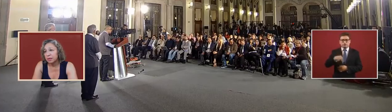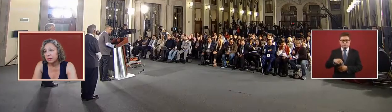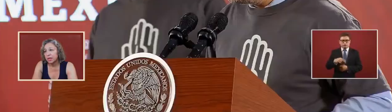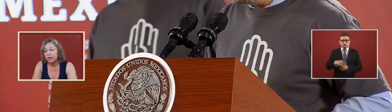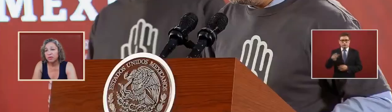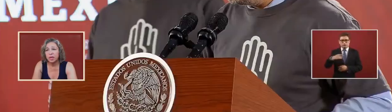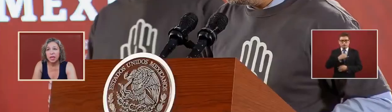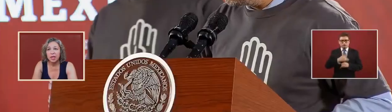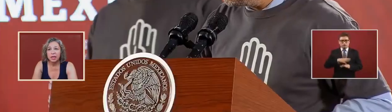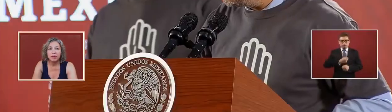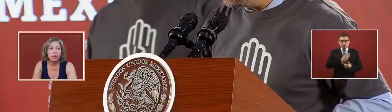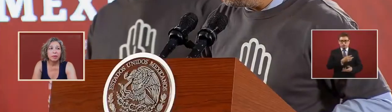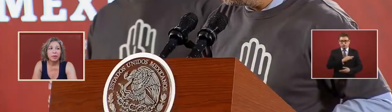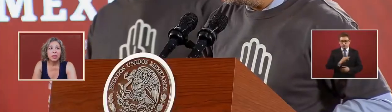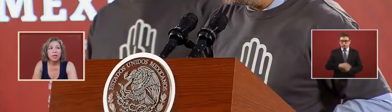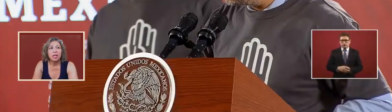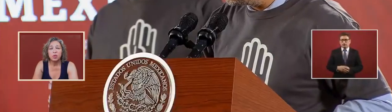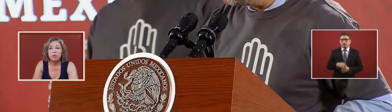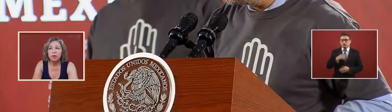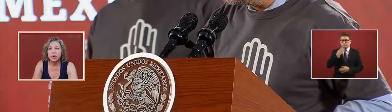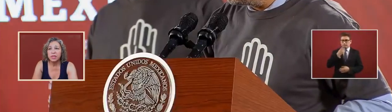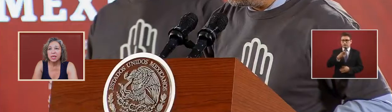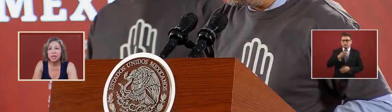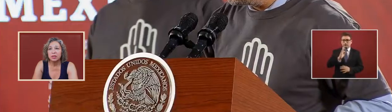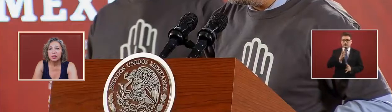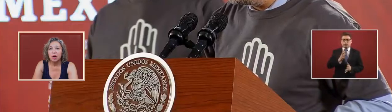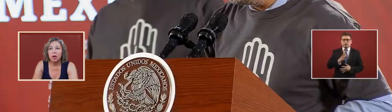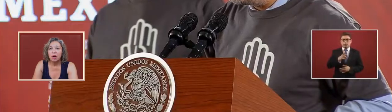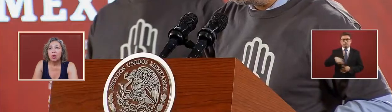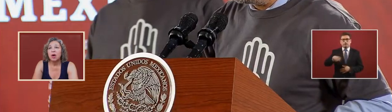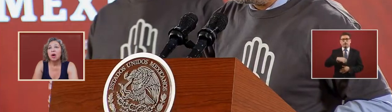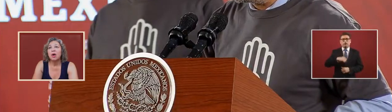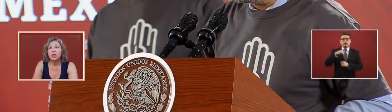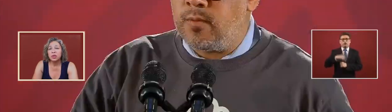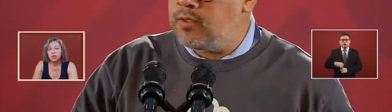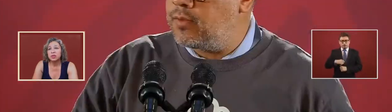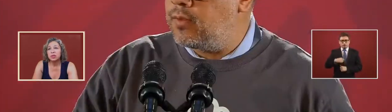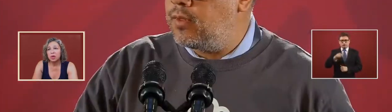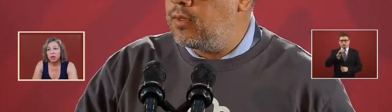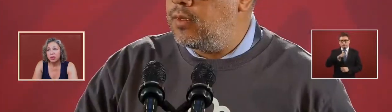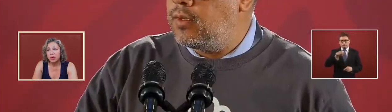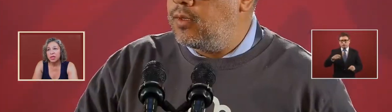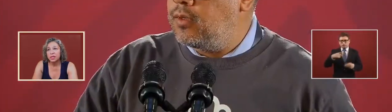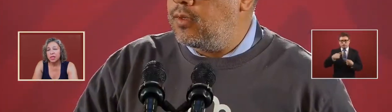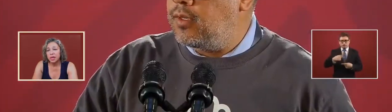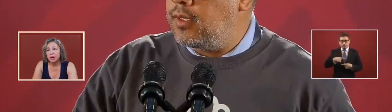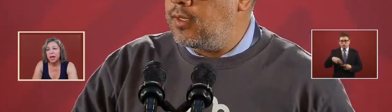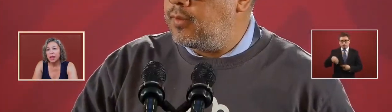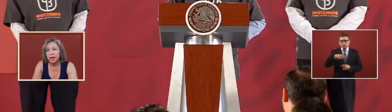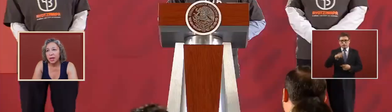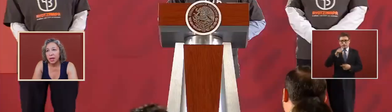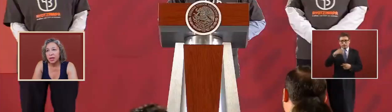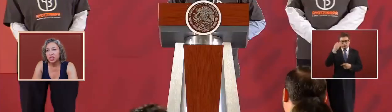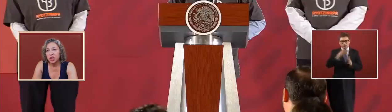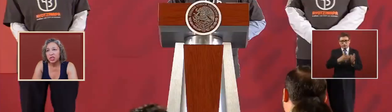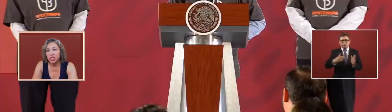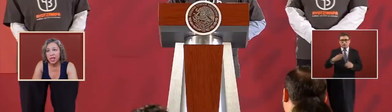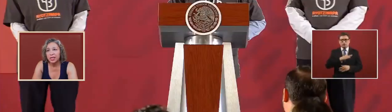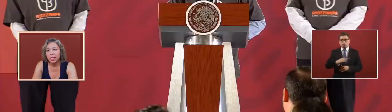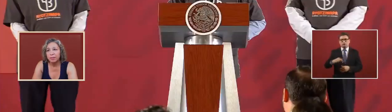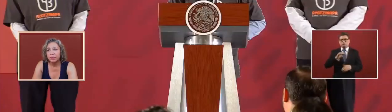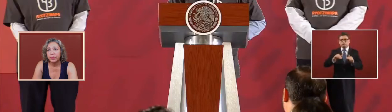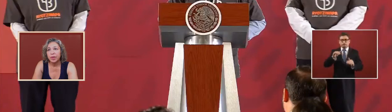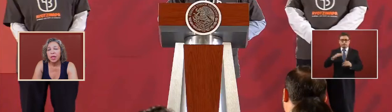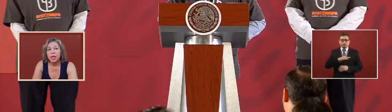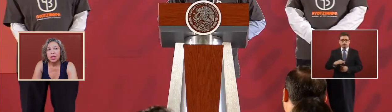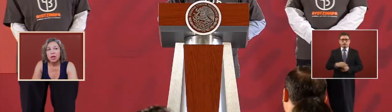he can give what he can give yes we've already signaled all those authorities that had a charge in